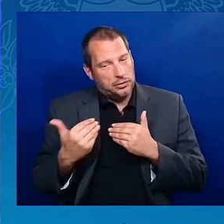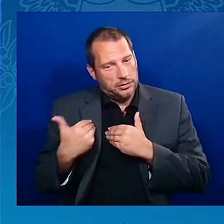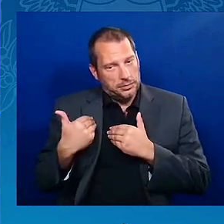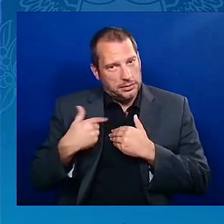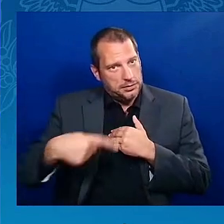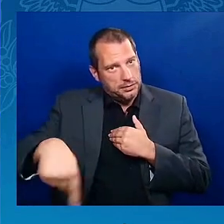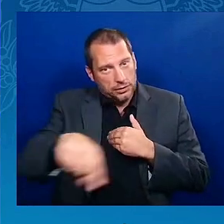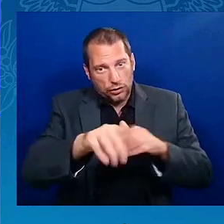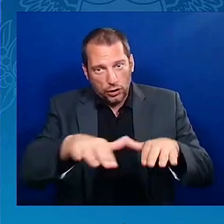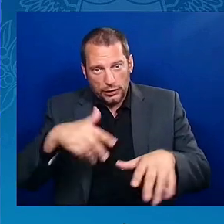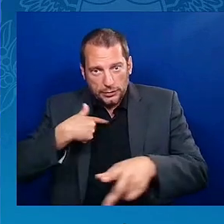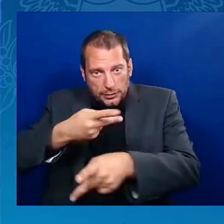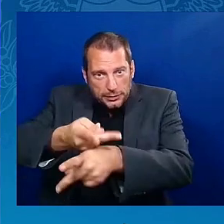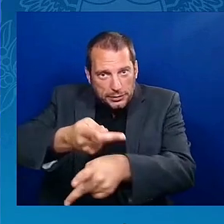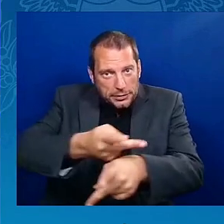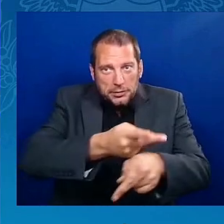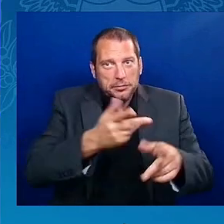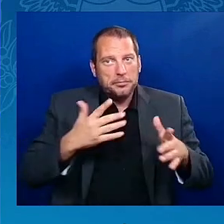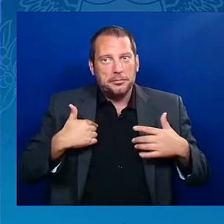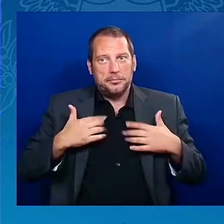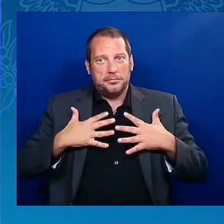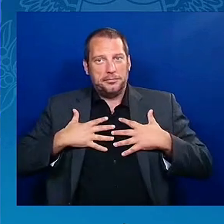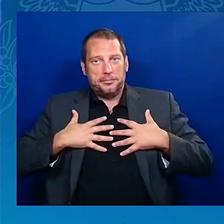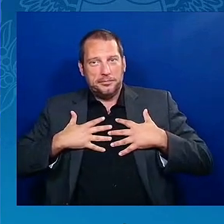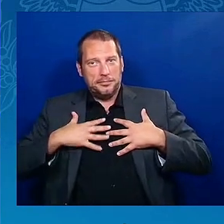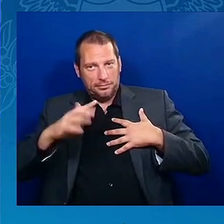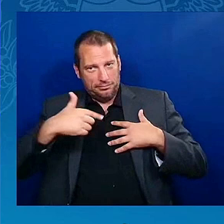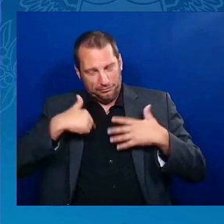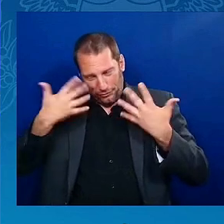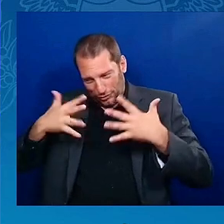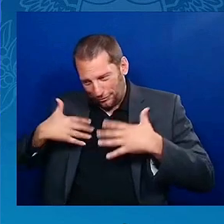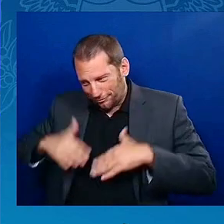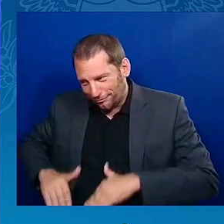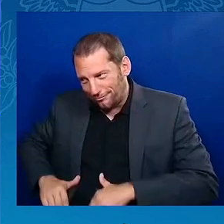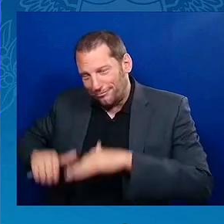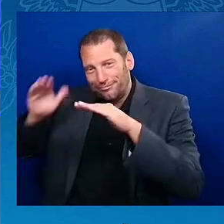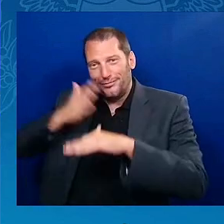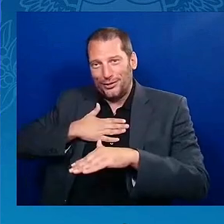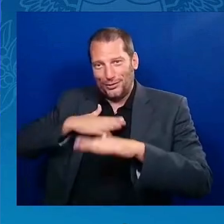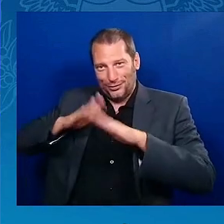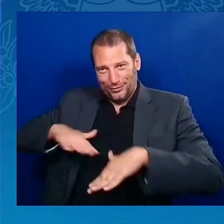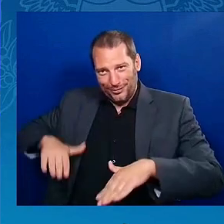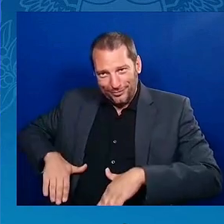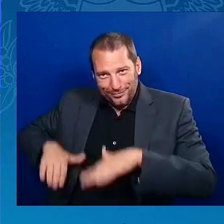I've raised all my children with cussing. It has been a great benefit.